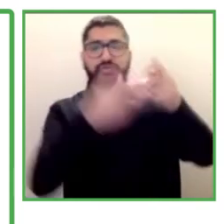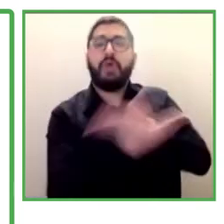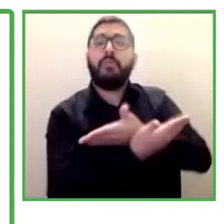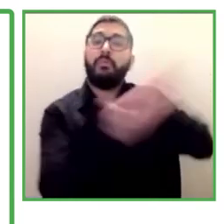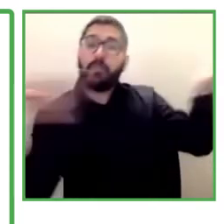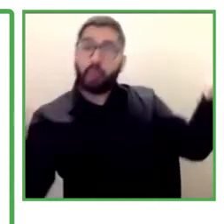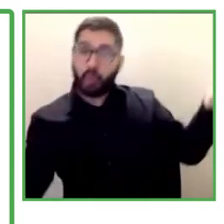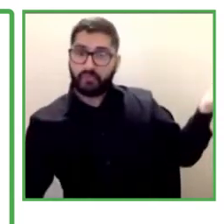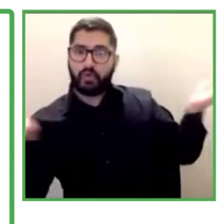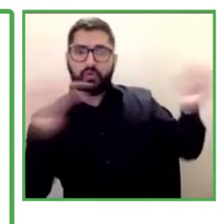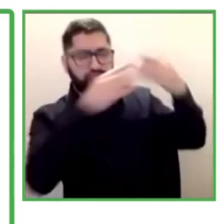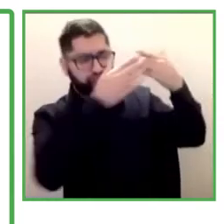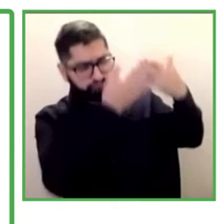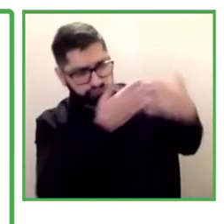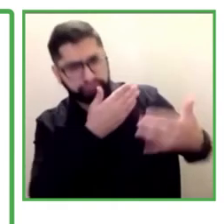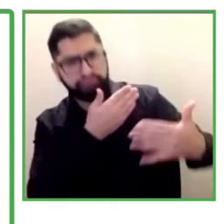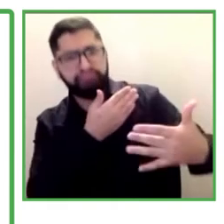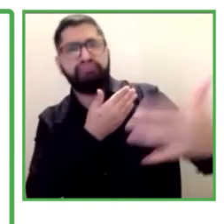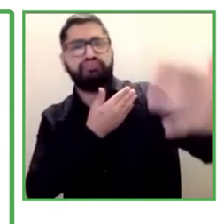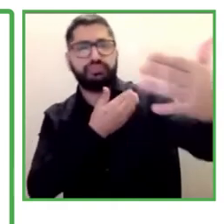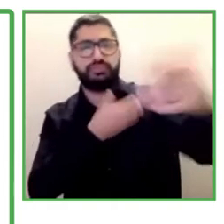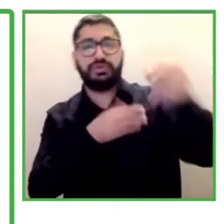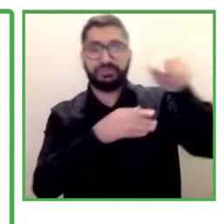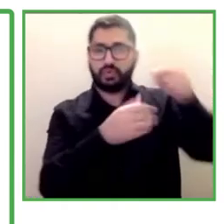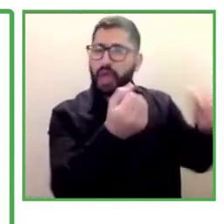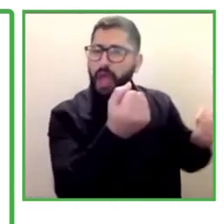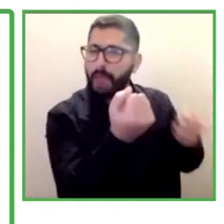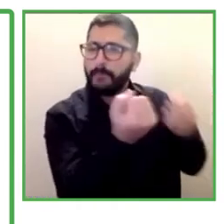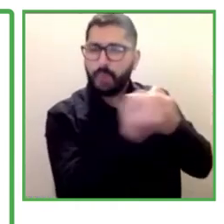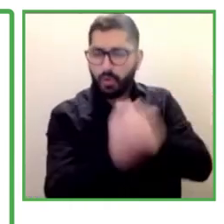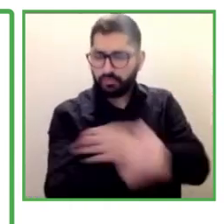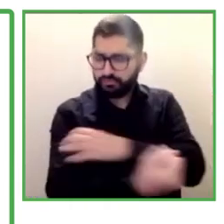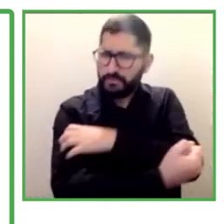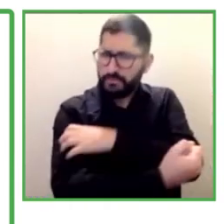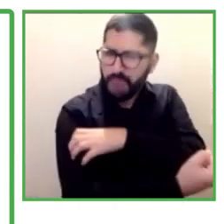So we provide a stronger support from the families.